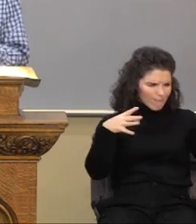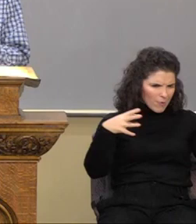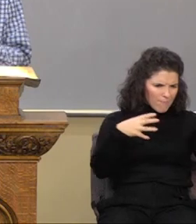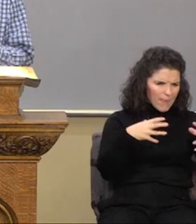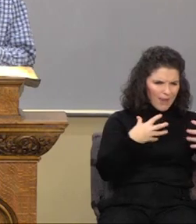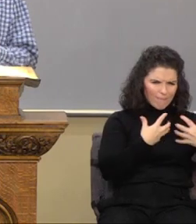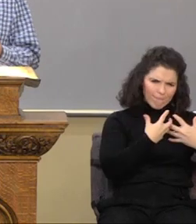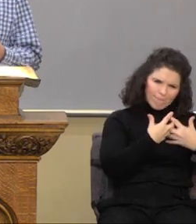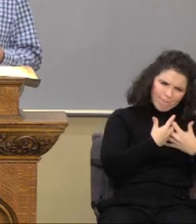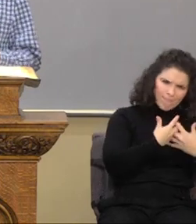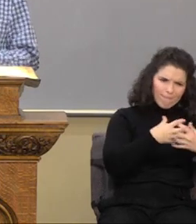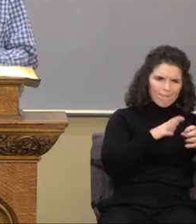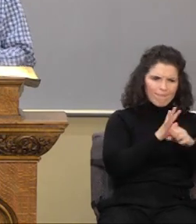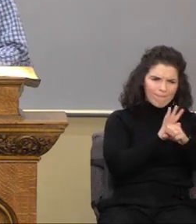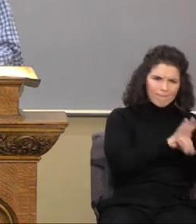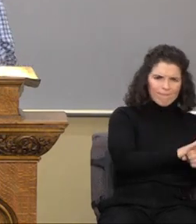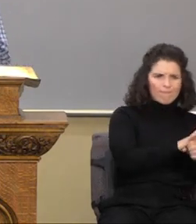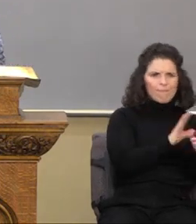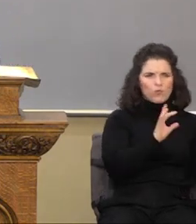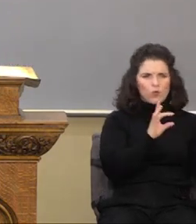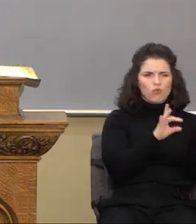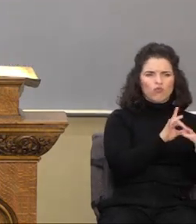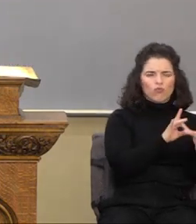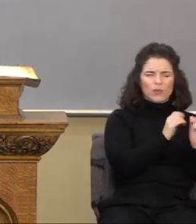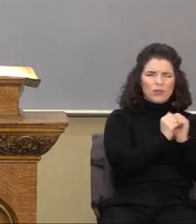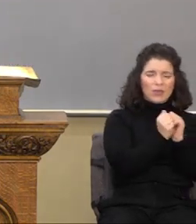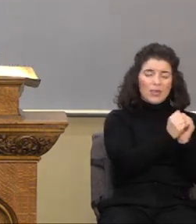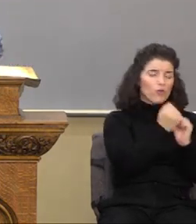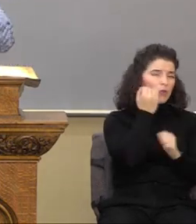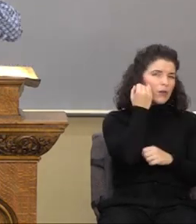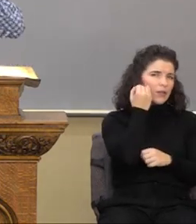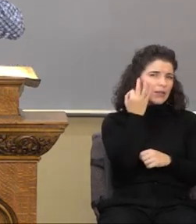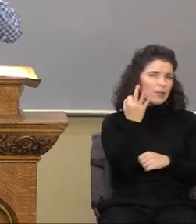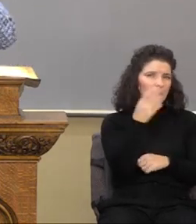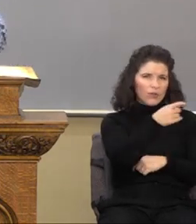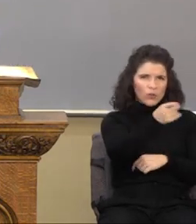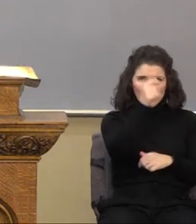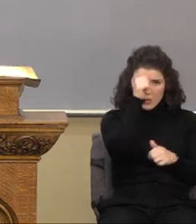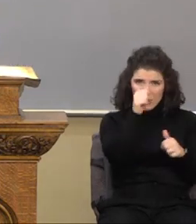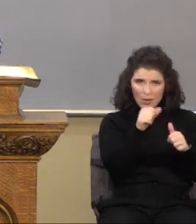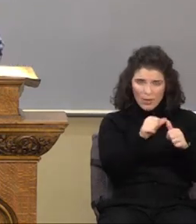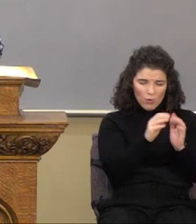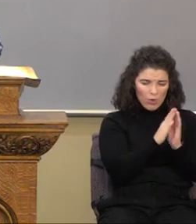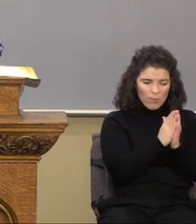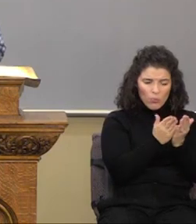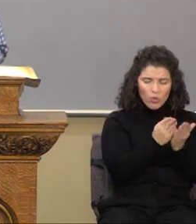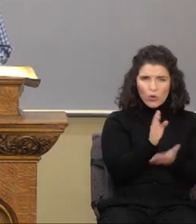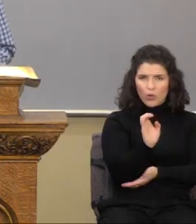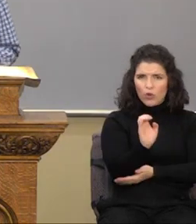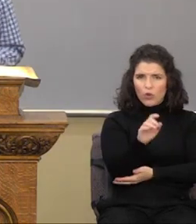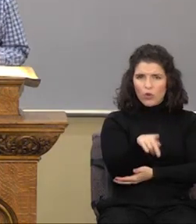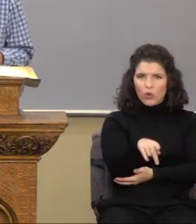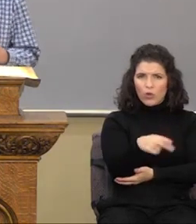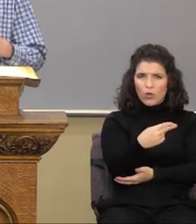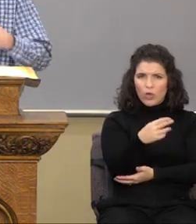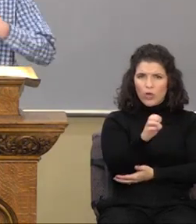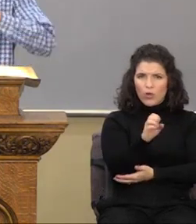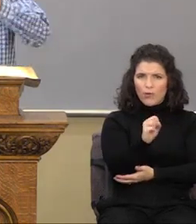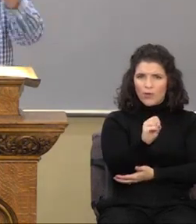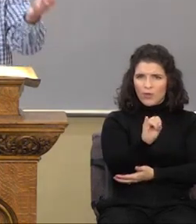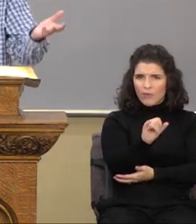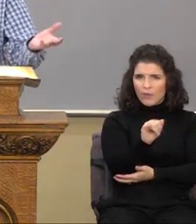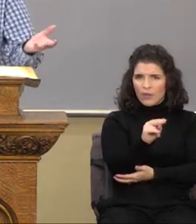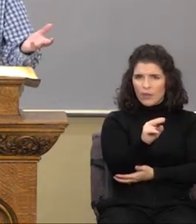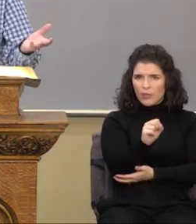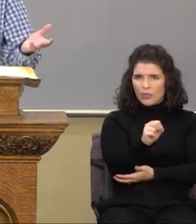together. You recall in the book of Ephesians where we learn about being compacted and that the idea there is there